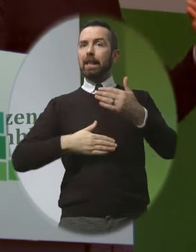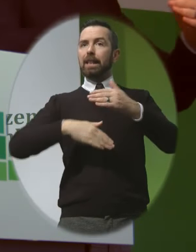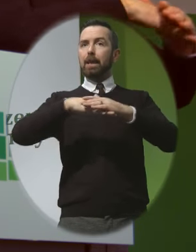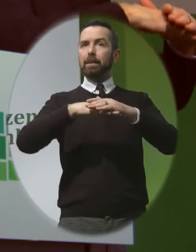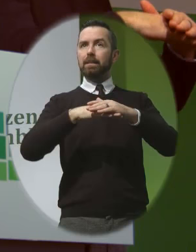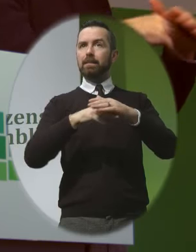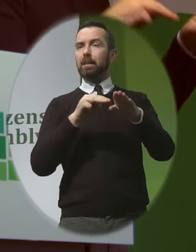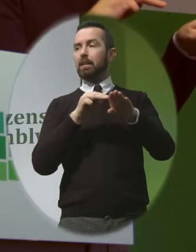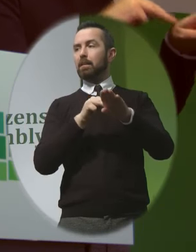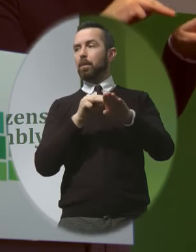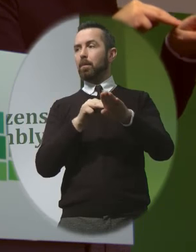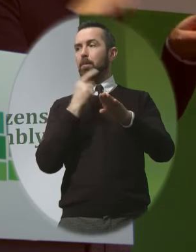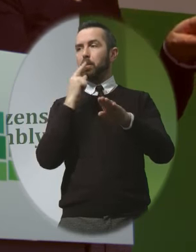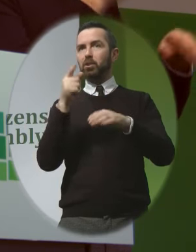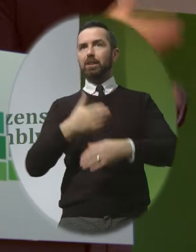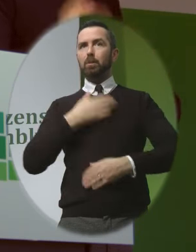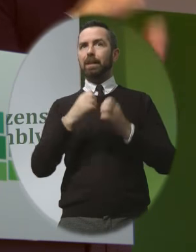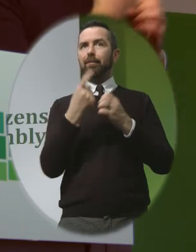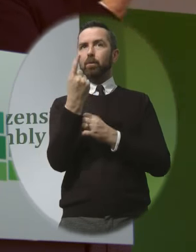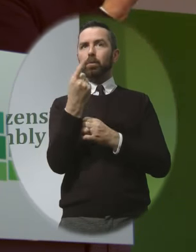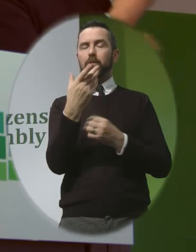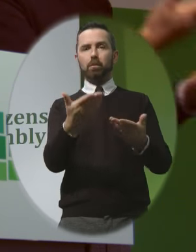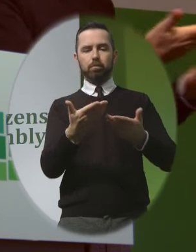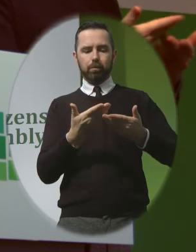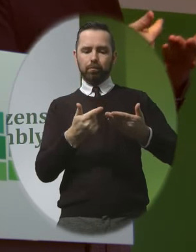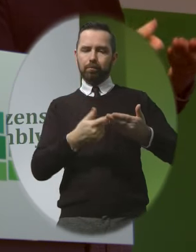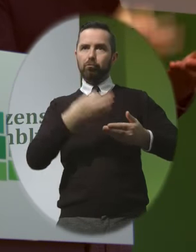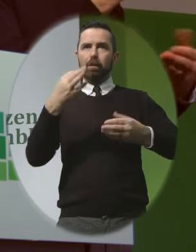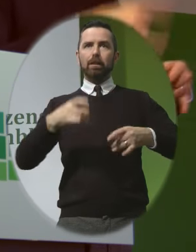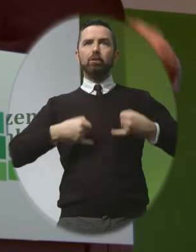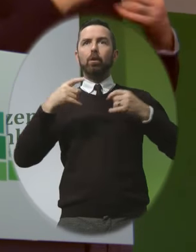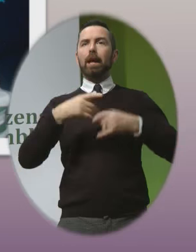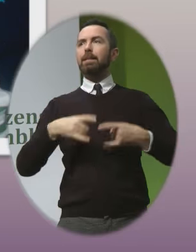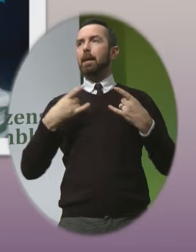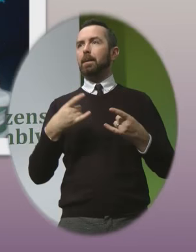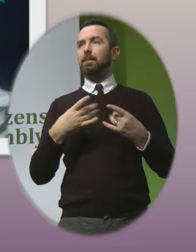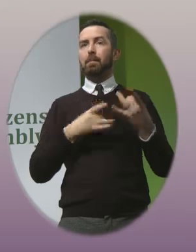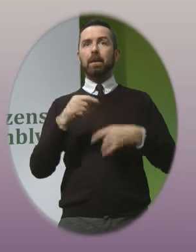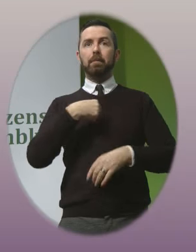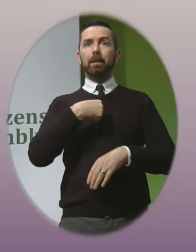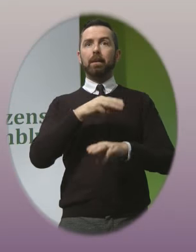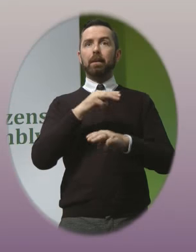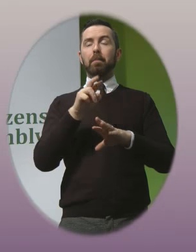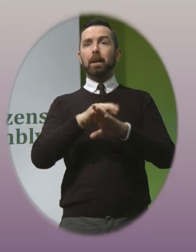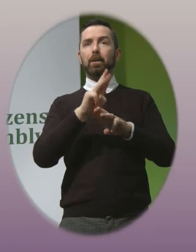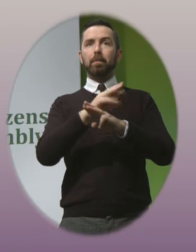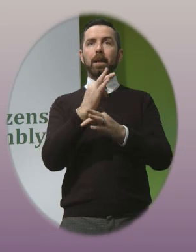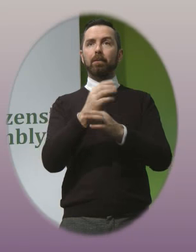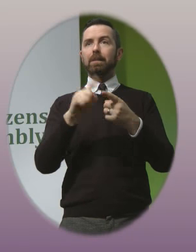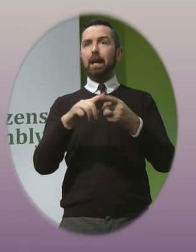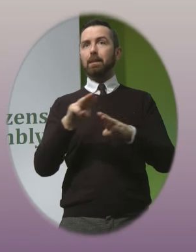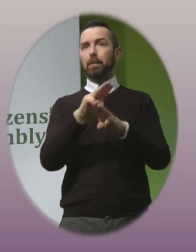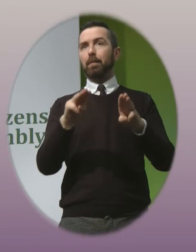Kathleen has surprised everyone and brought us great joy and happiness she's really made us better parents and better people